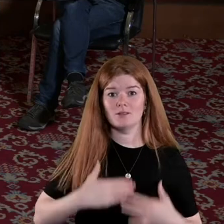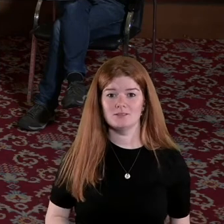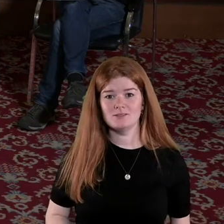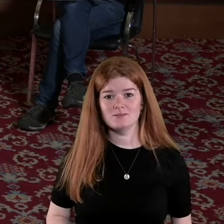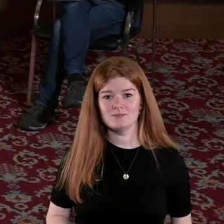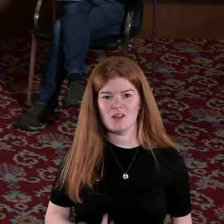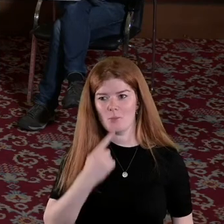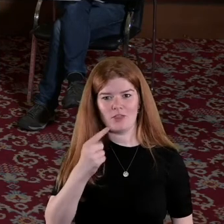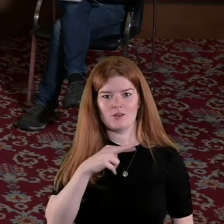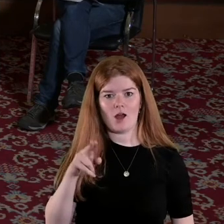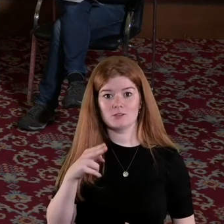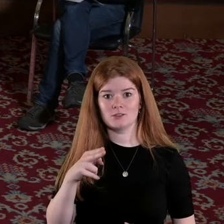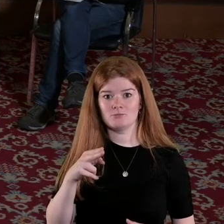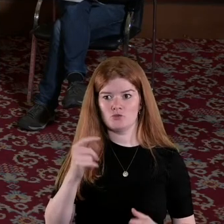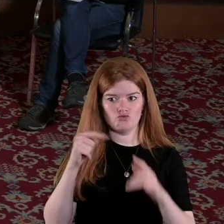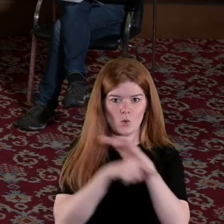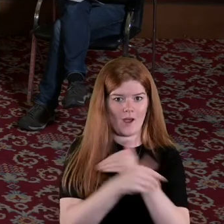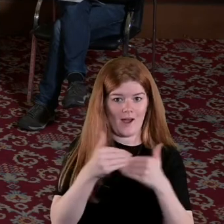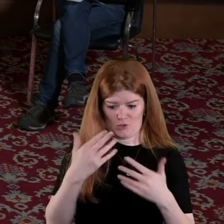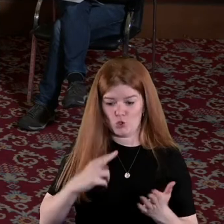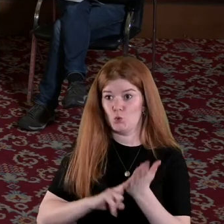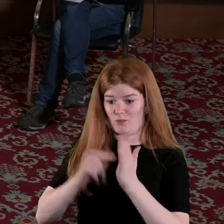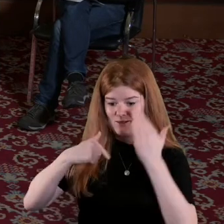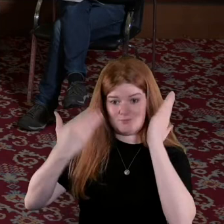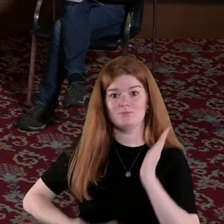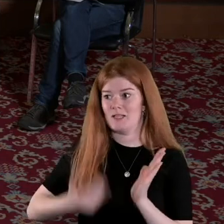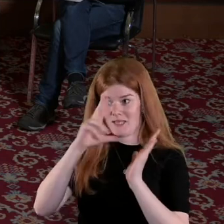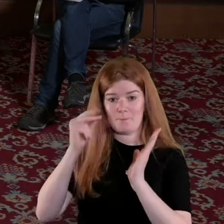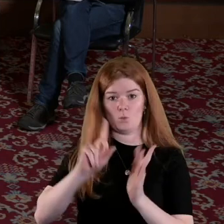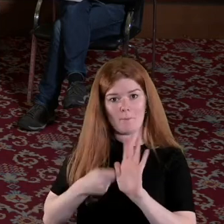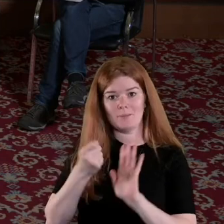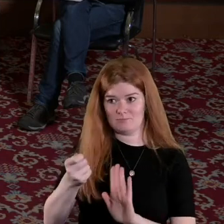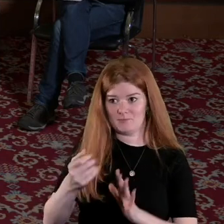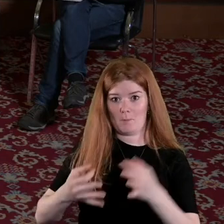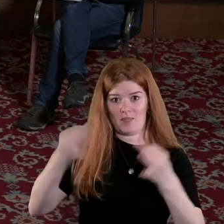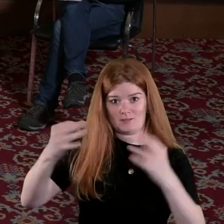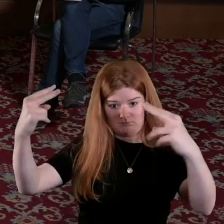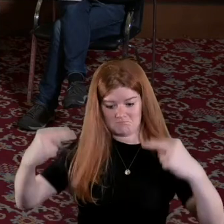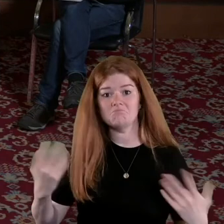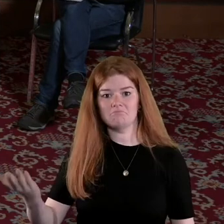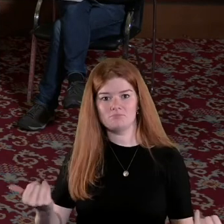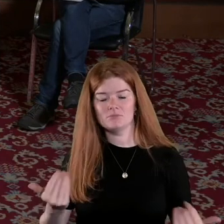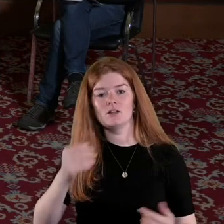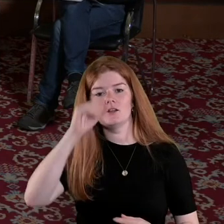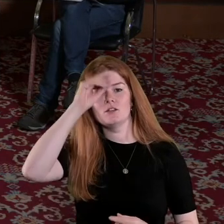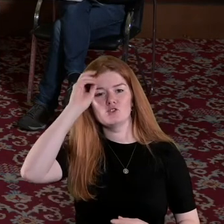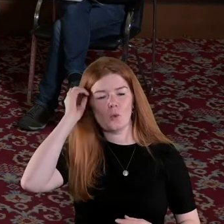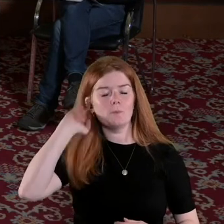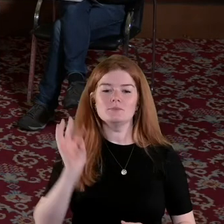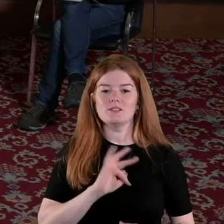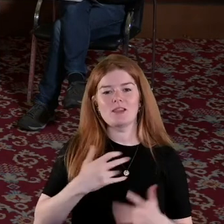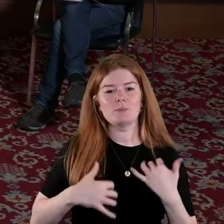but they're not running away from it they're using it as a weapon as a political weapon so I'm kind of interested in